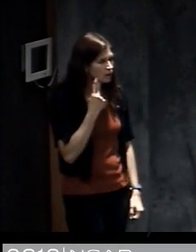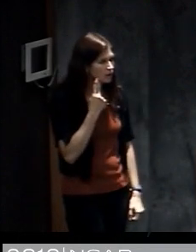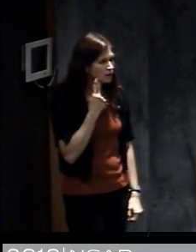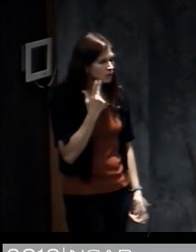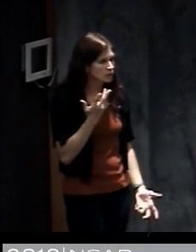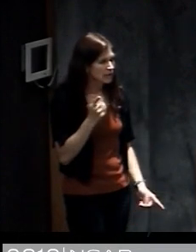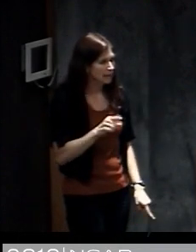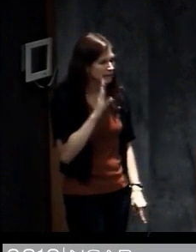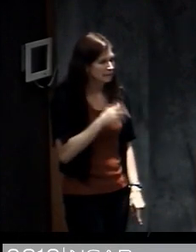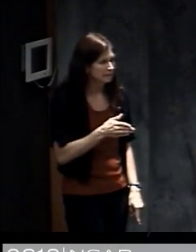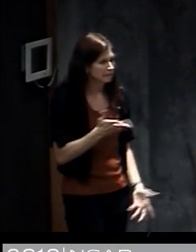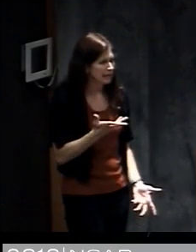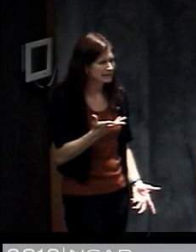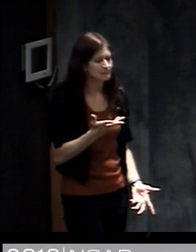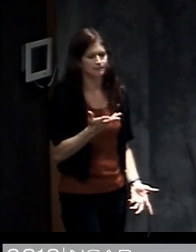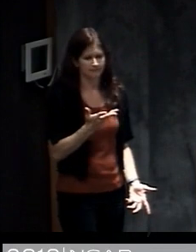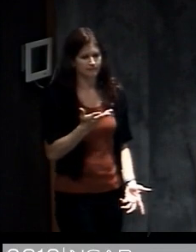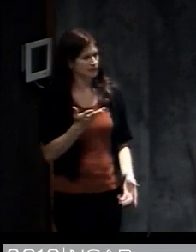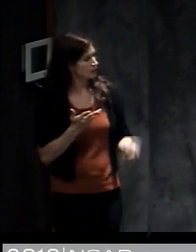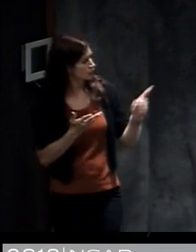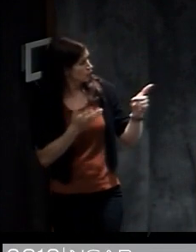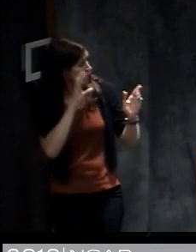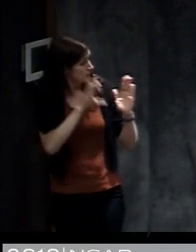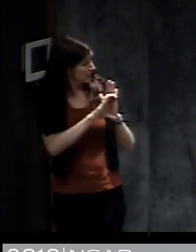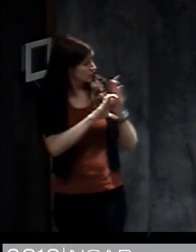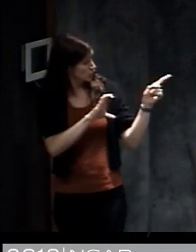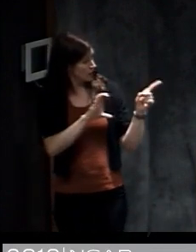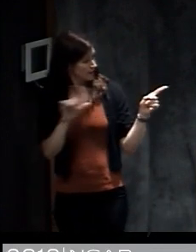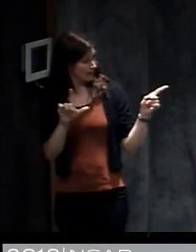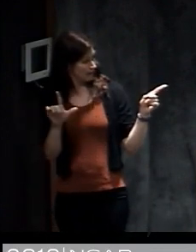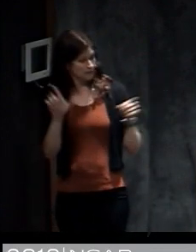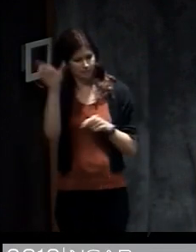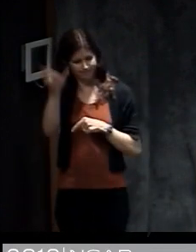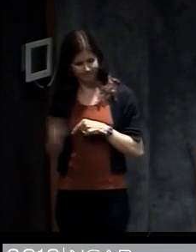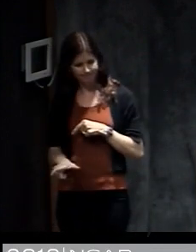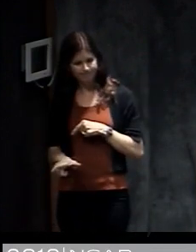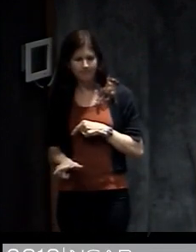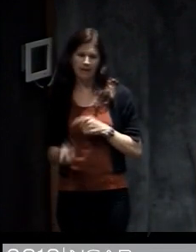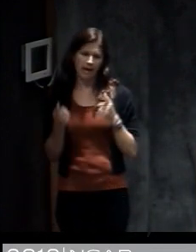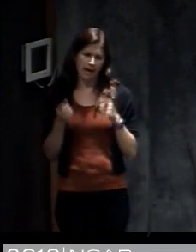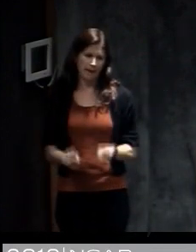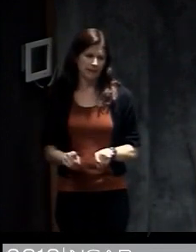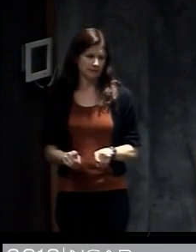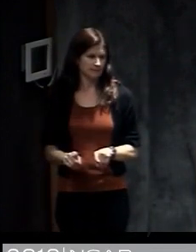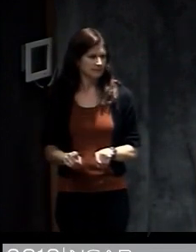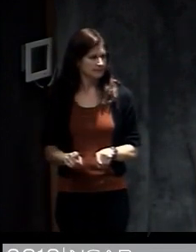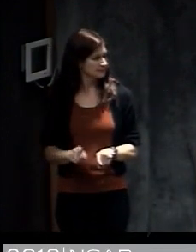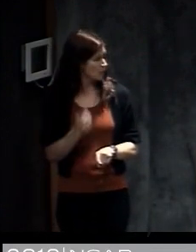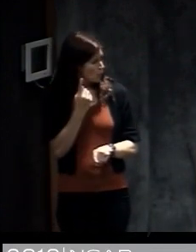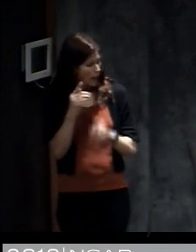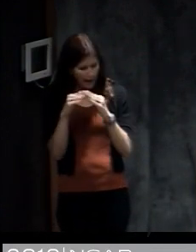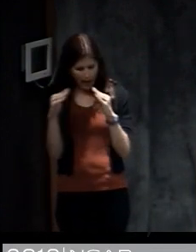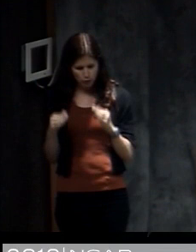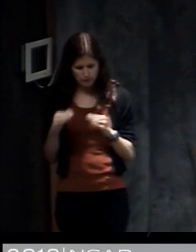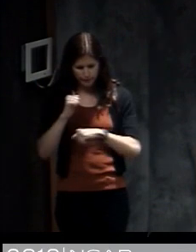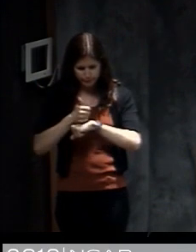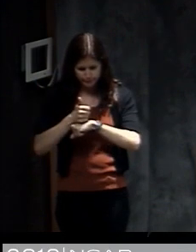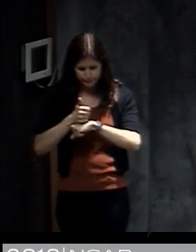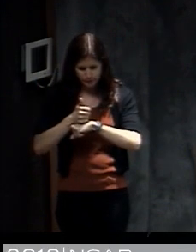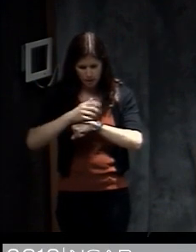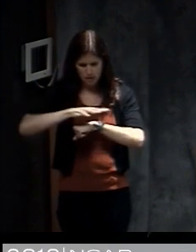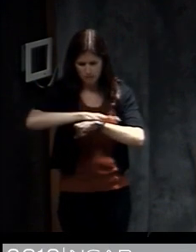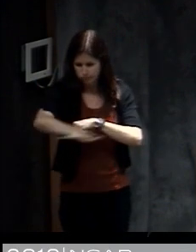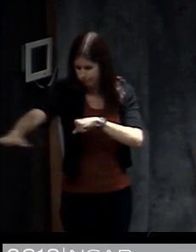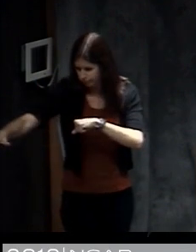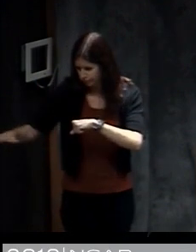happen? And so this graphic, this picture on the left, shows what did happen in some areas. You can see this one house standing and basically everything else is gone.